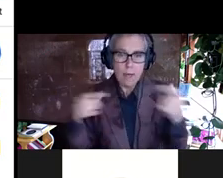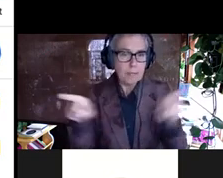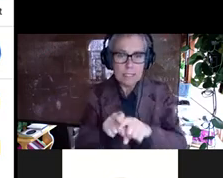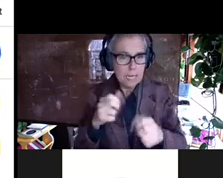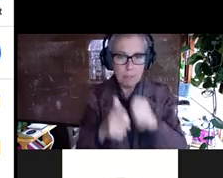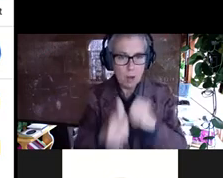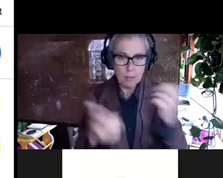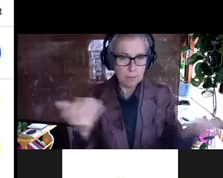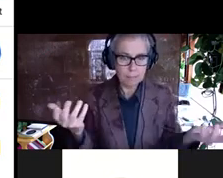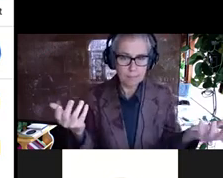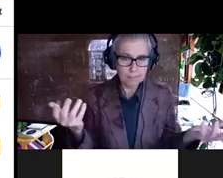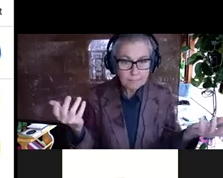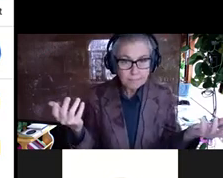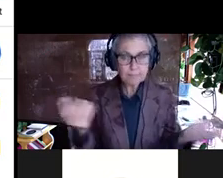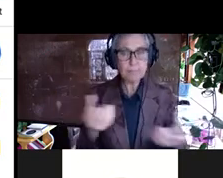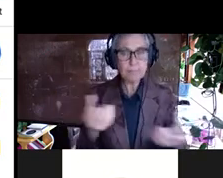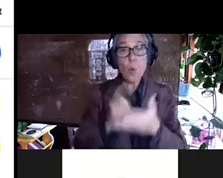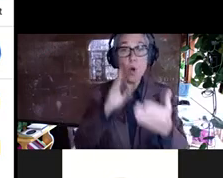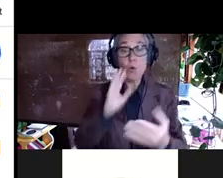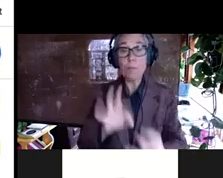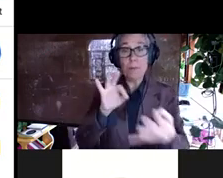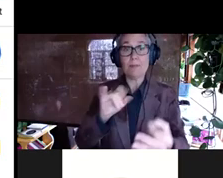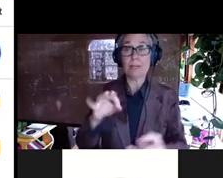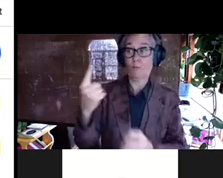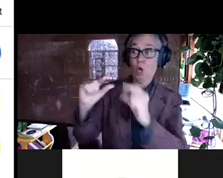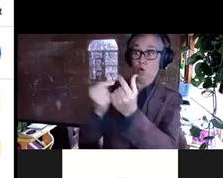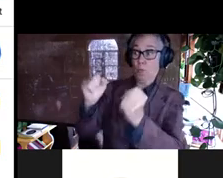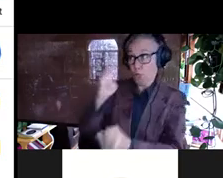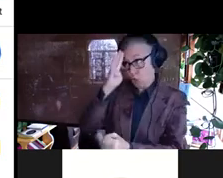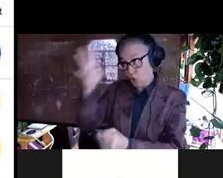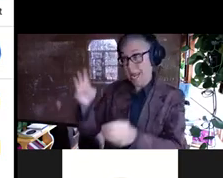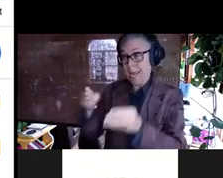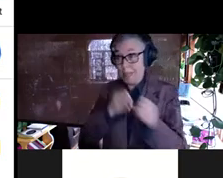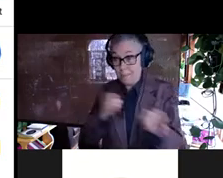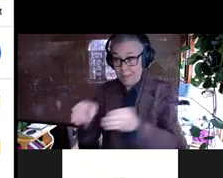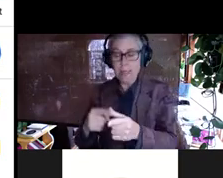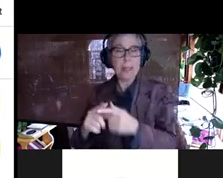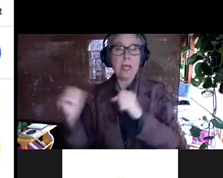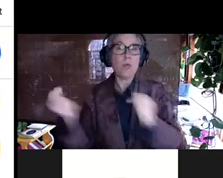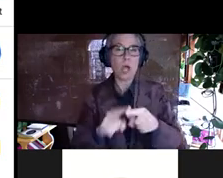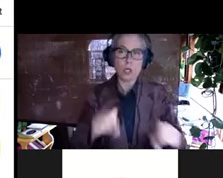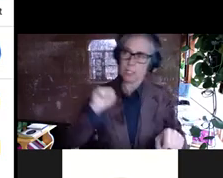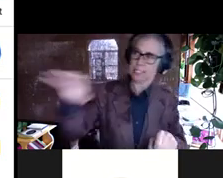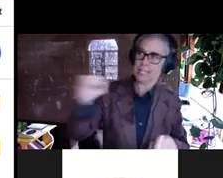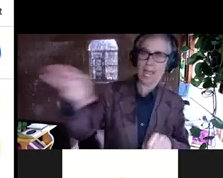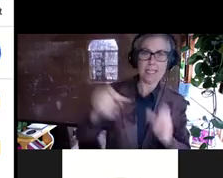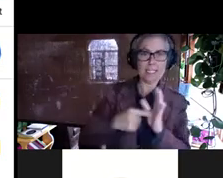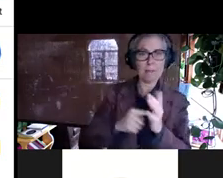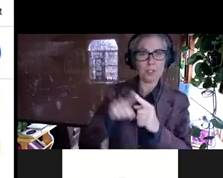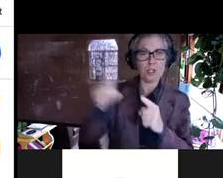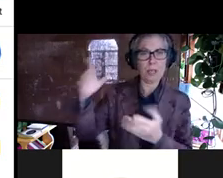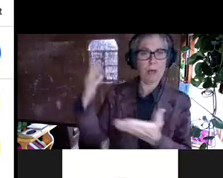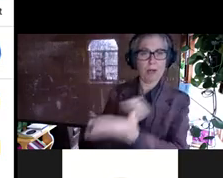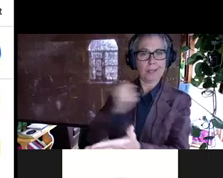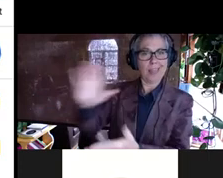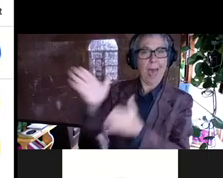And what would be ideal is if one group could create this method, and then we could all just send our samples in and access the method